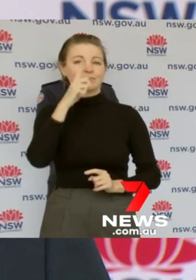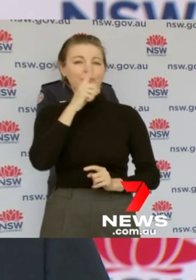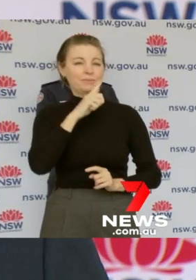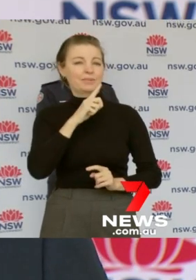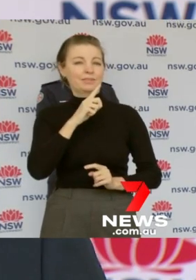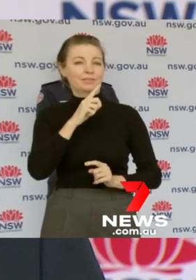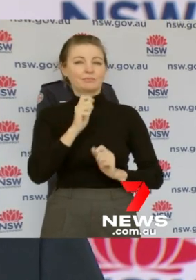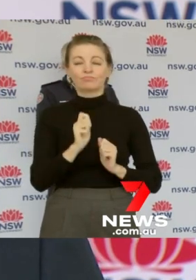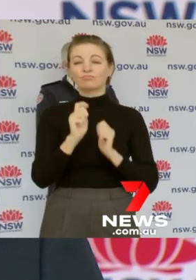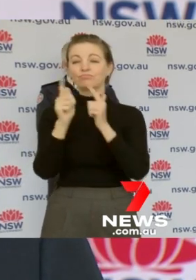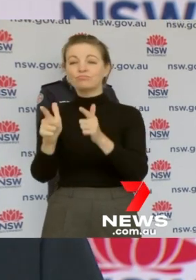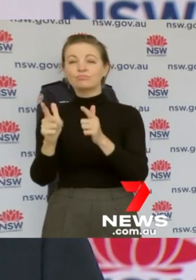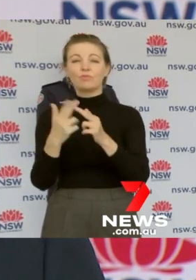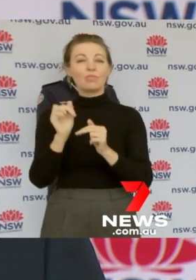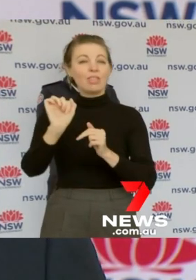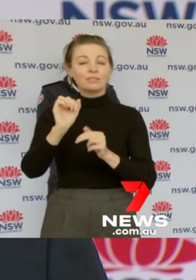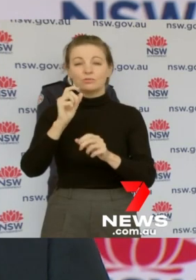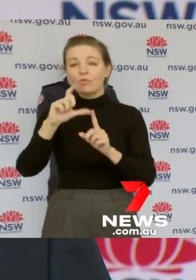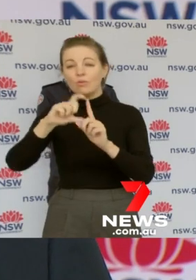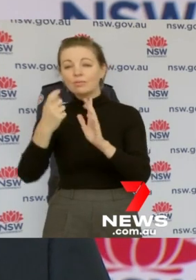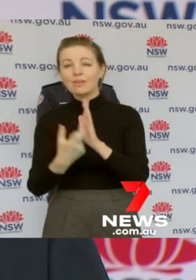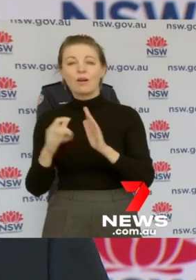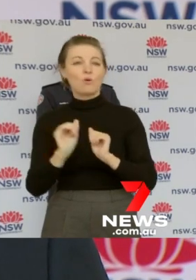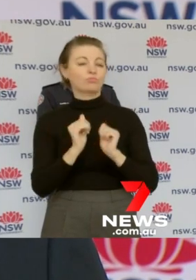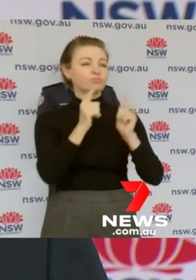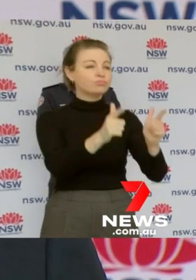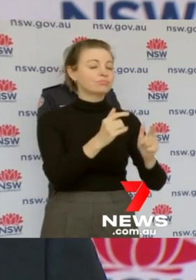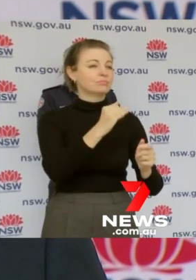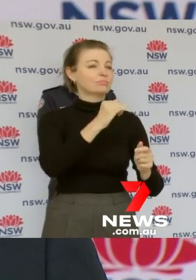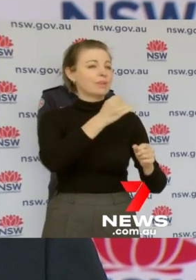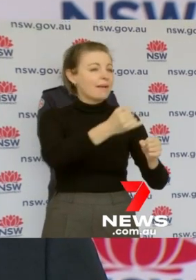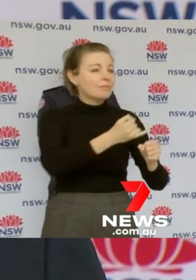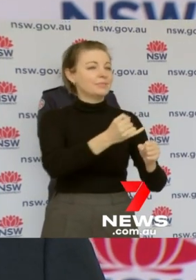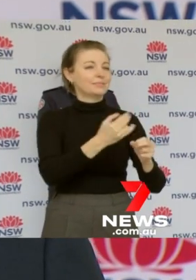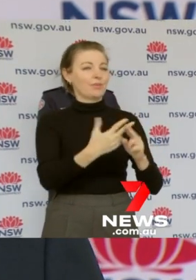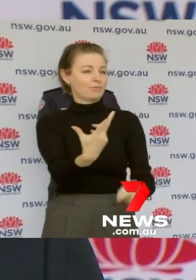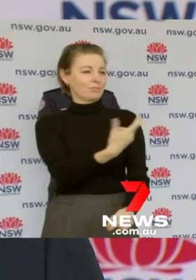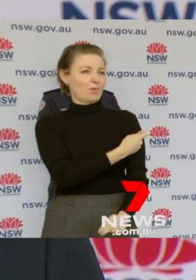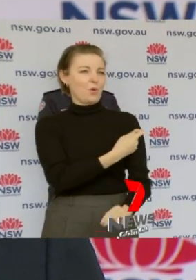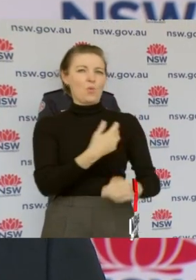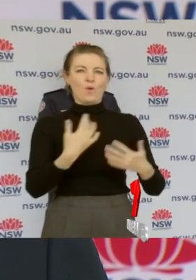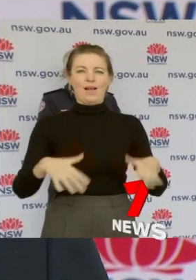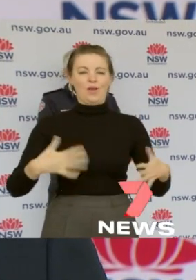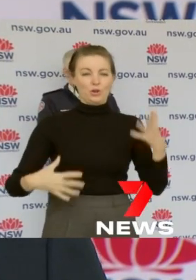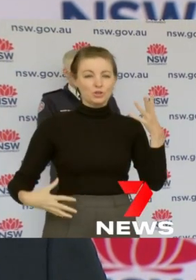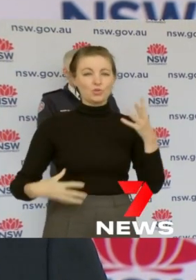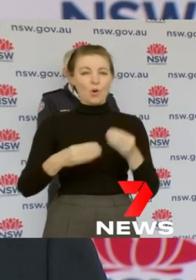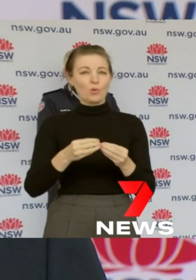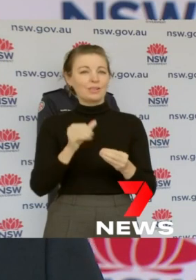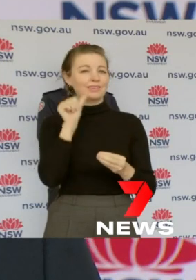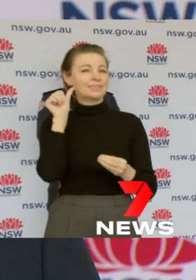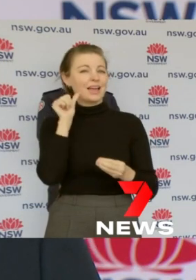attended either a GP or a pharmacist. So we had a total yesterday in New South Wales alone of